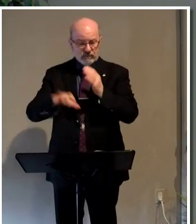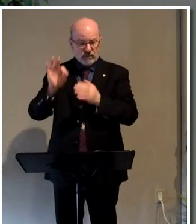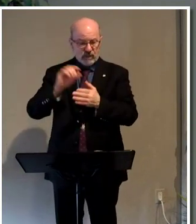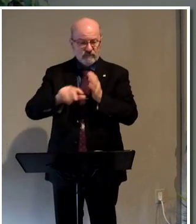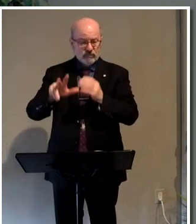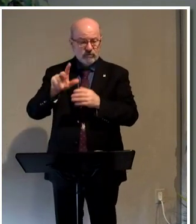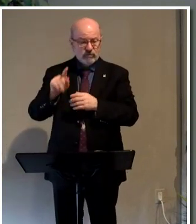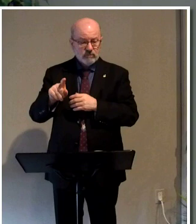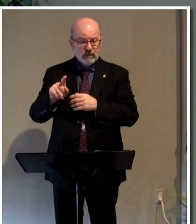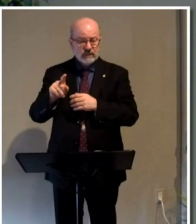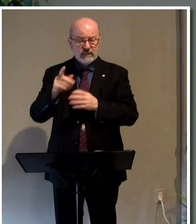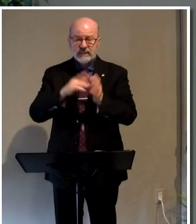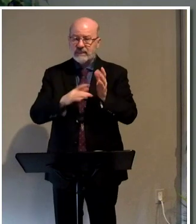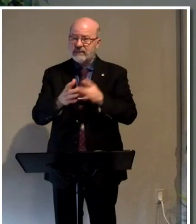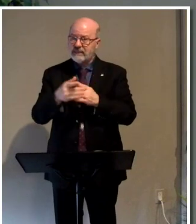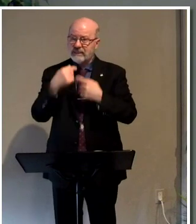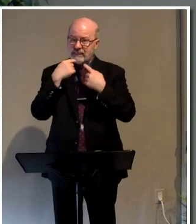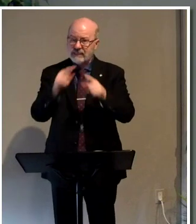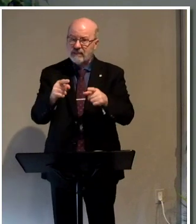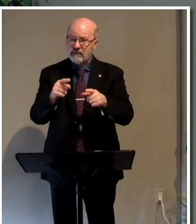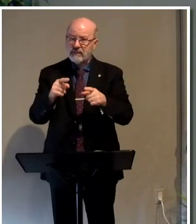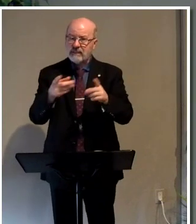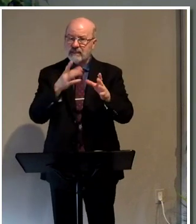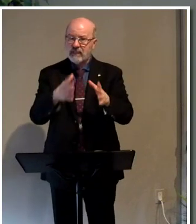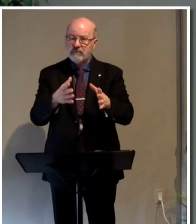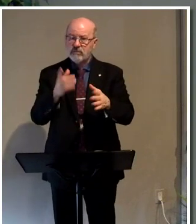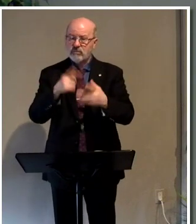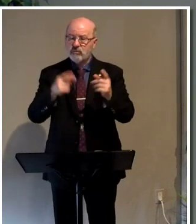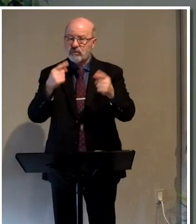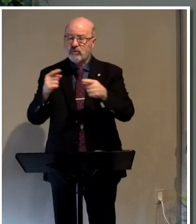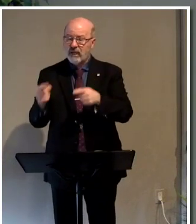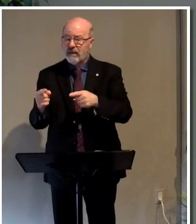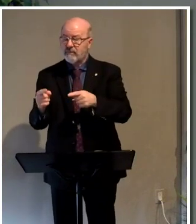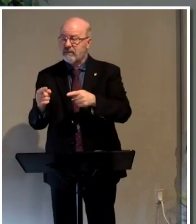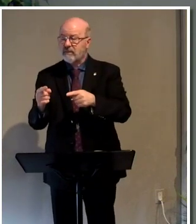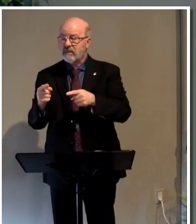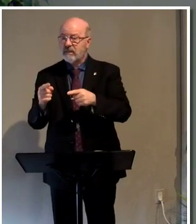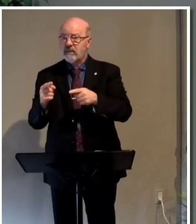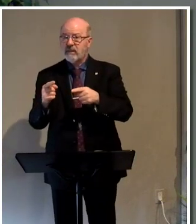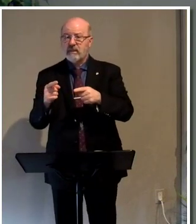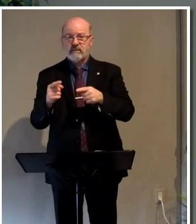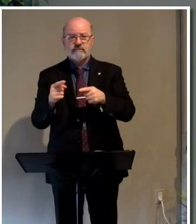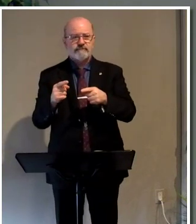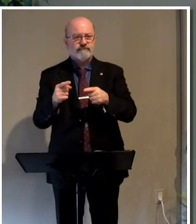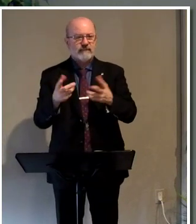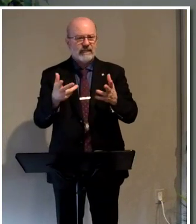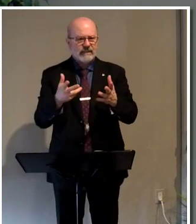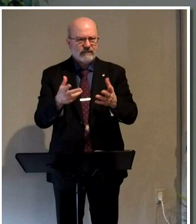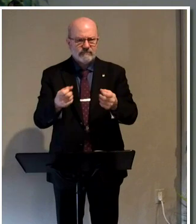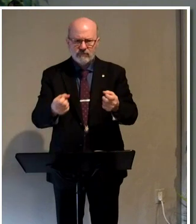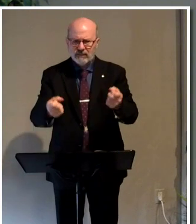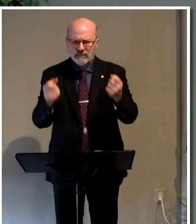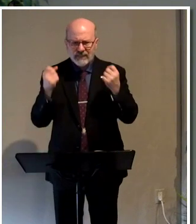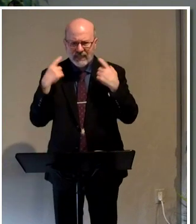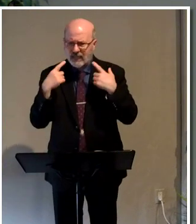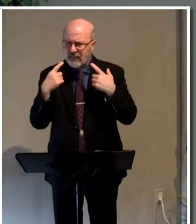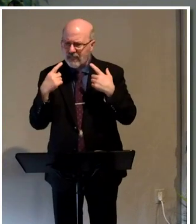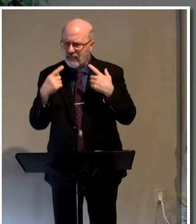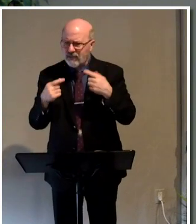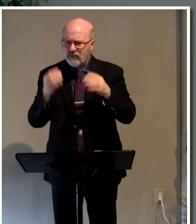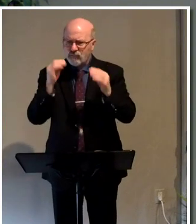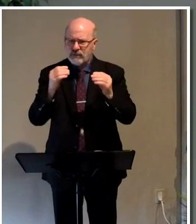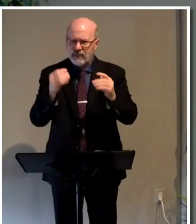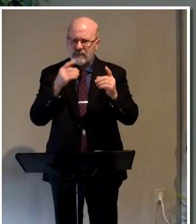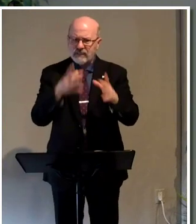31. Jesus is telling his disciples what's going to happen. And they don't quite get it. For he taught